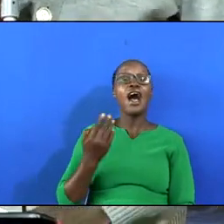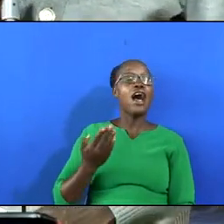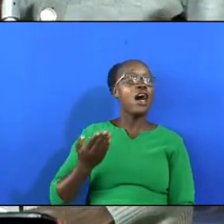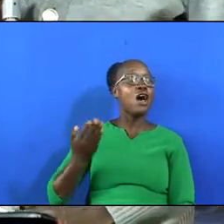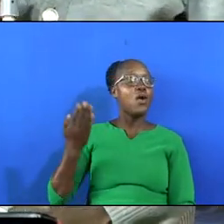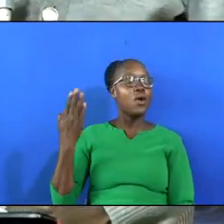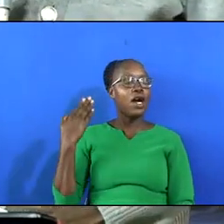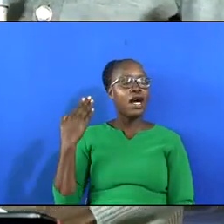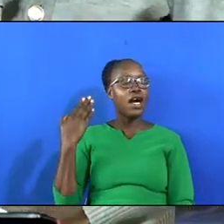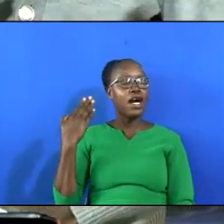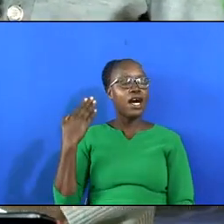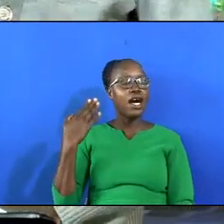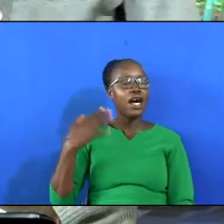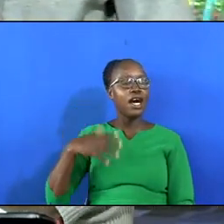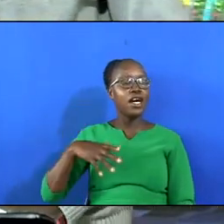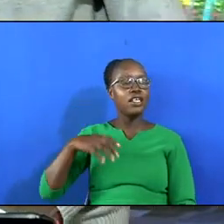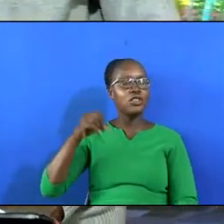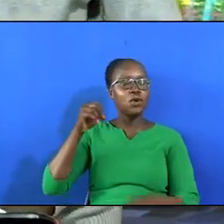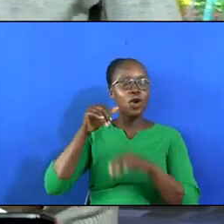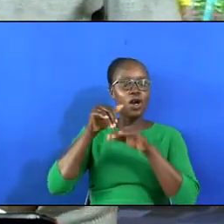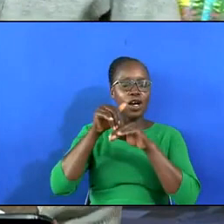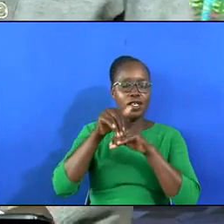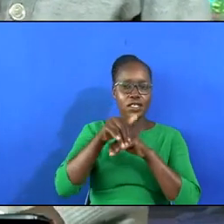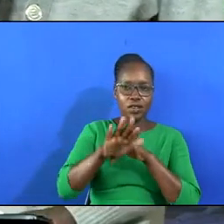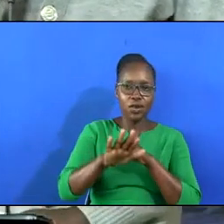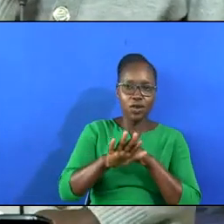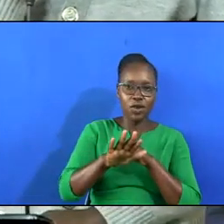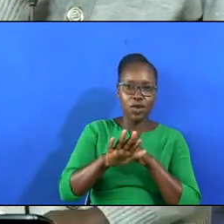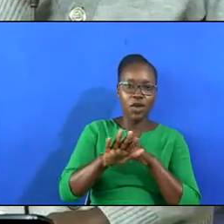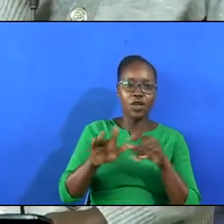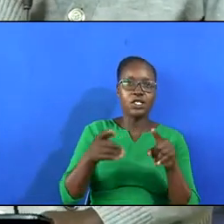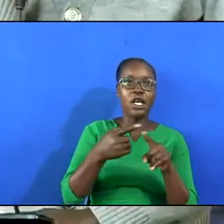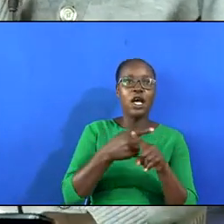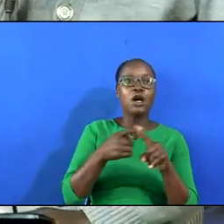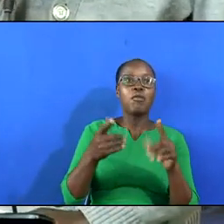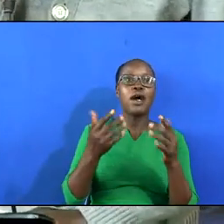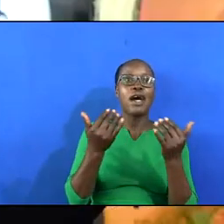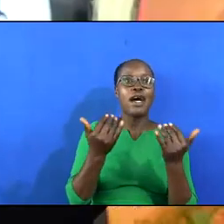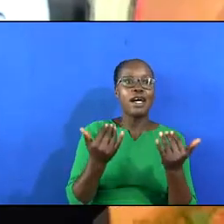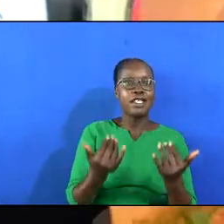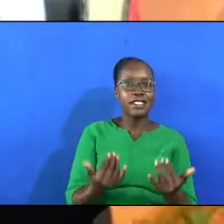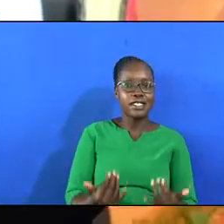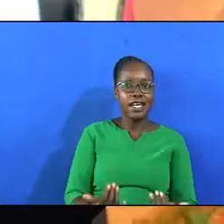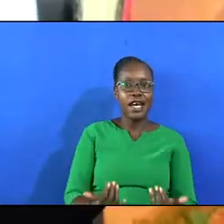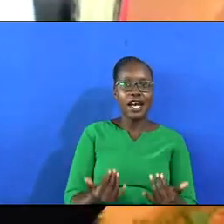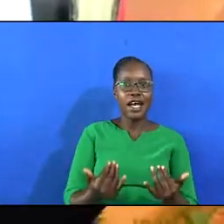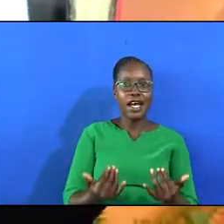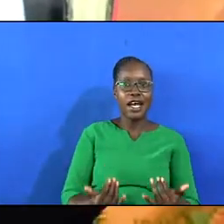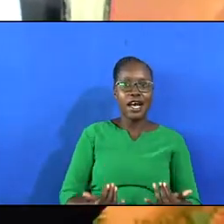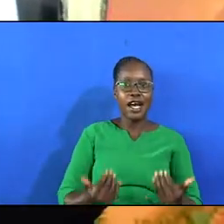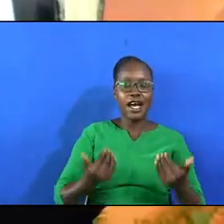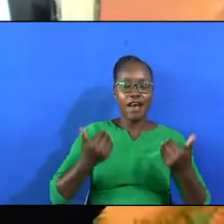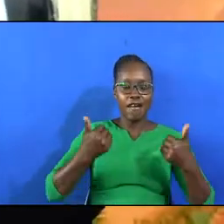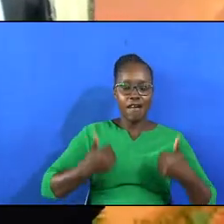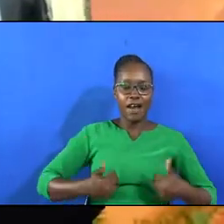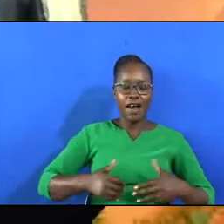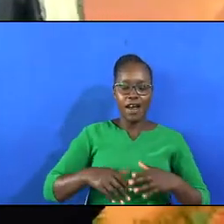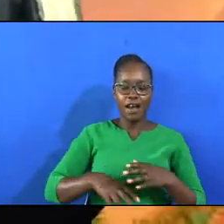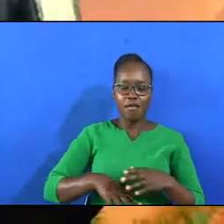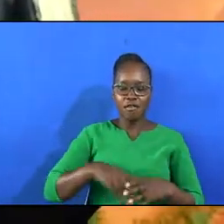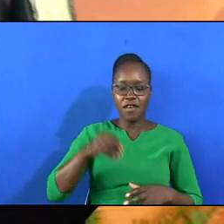I once was lost, but now